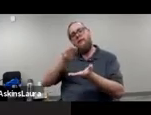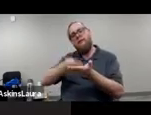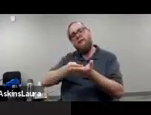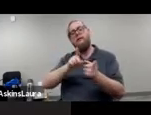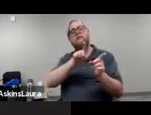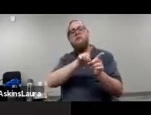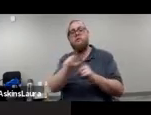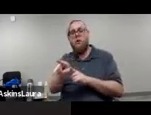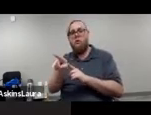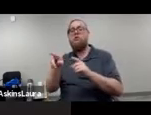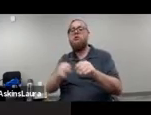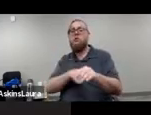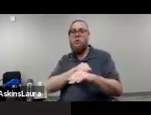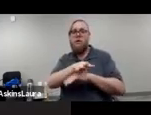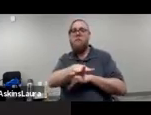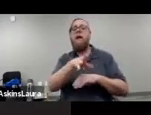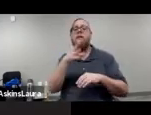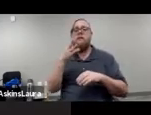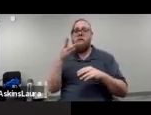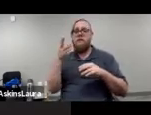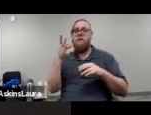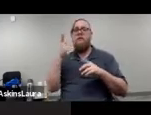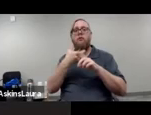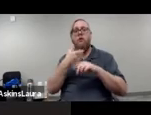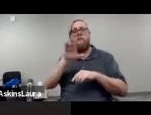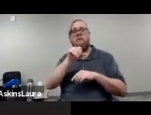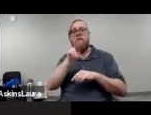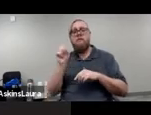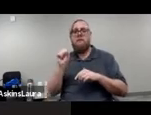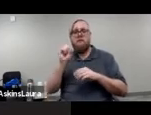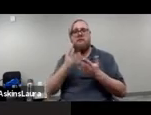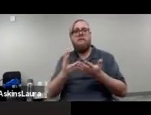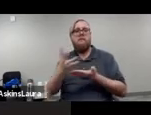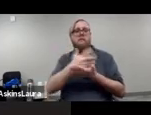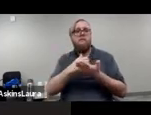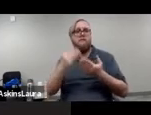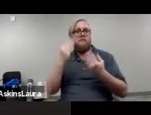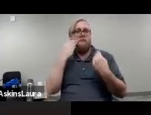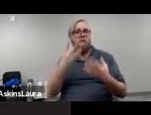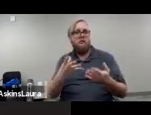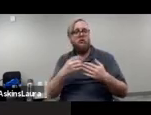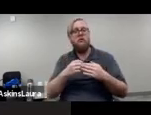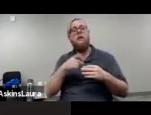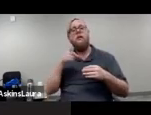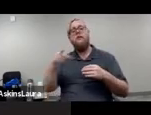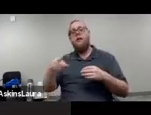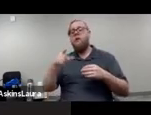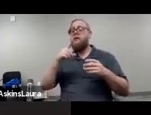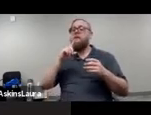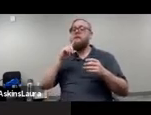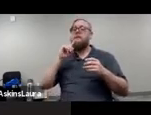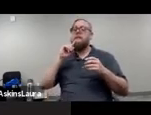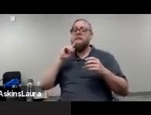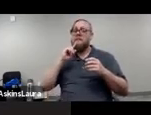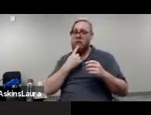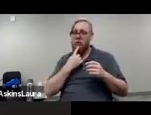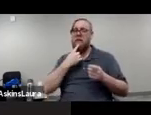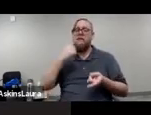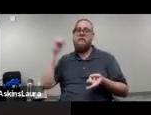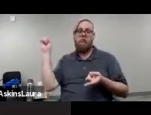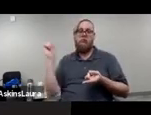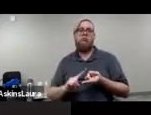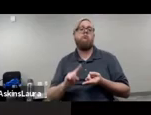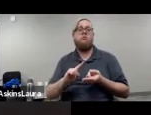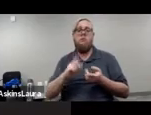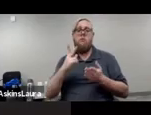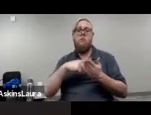census data. And as with other segments in the teaching community, there is a severe shortage of